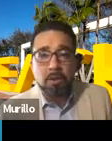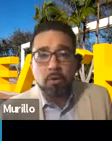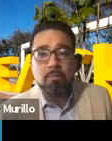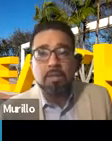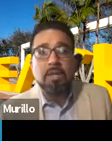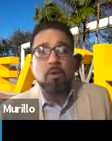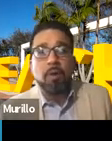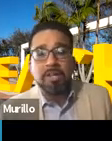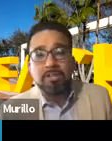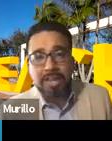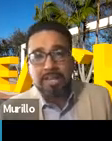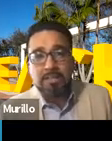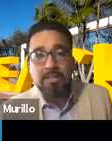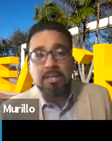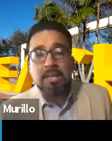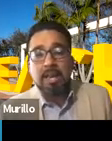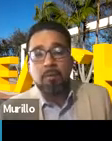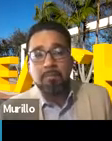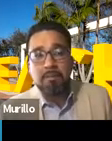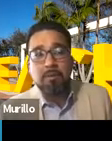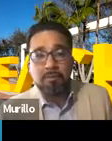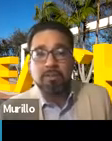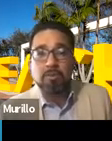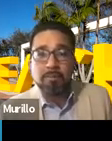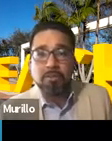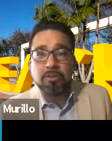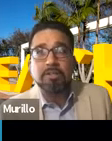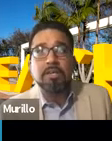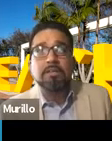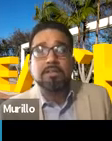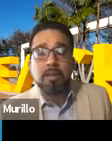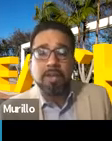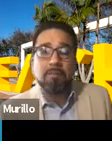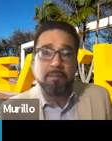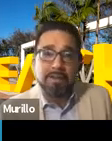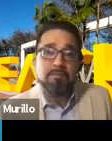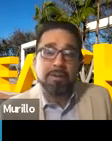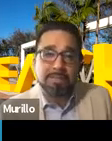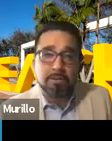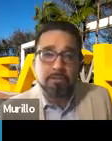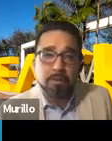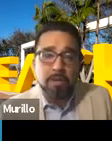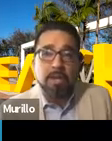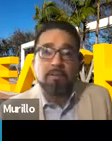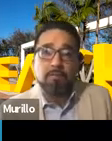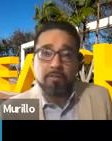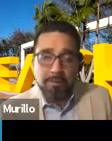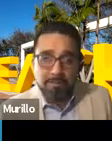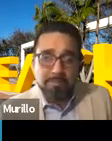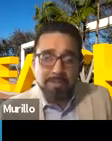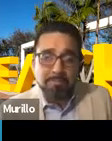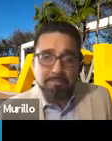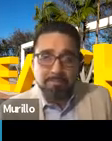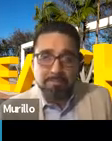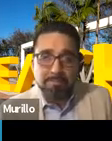coming home, wanting to change. And I want to be able to provide those opportunities the same way I provide them for myself and for